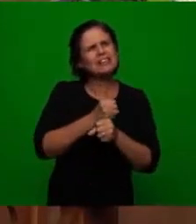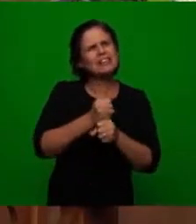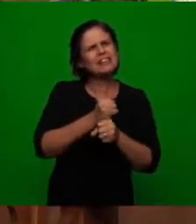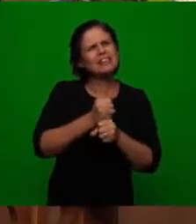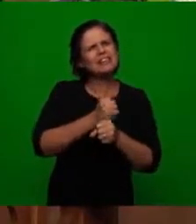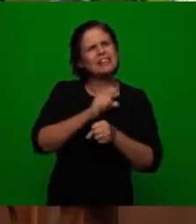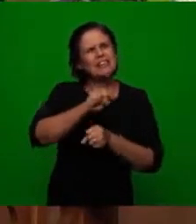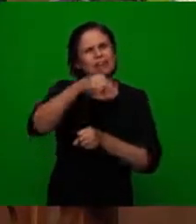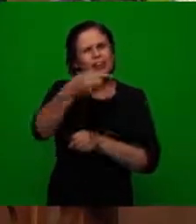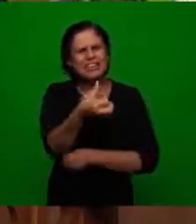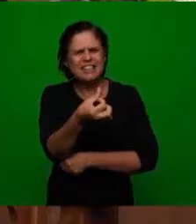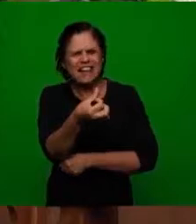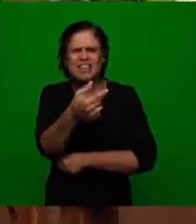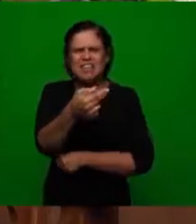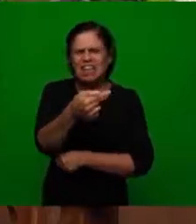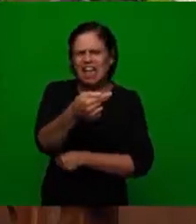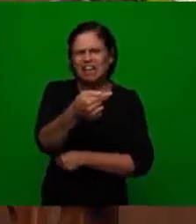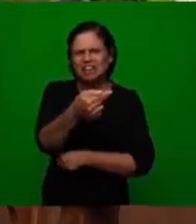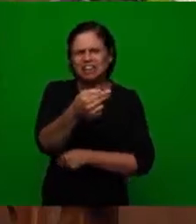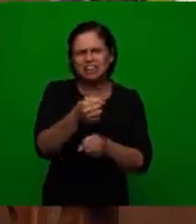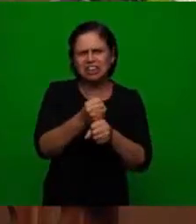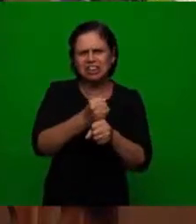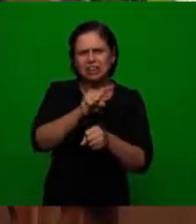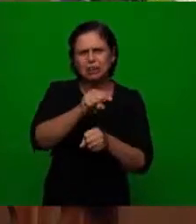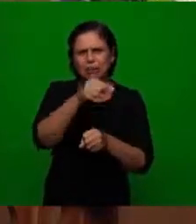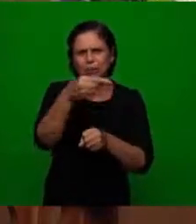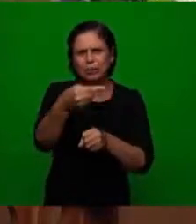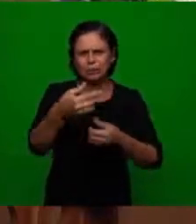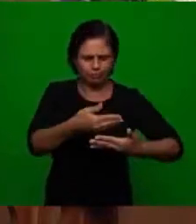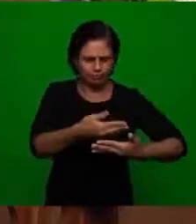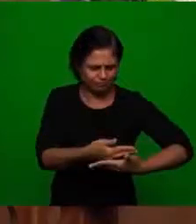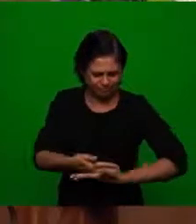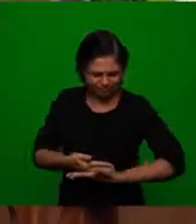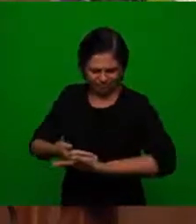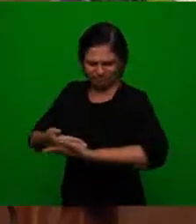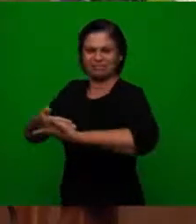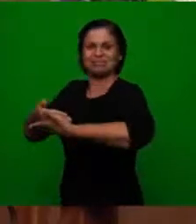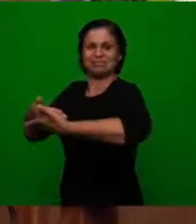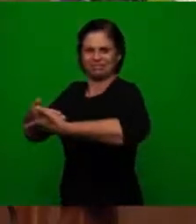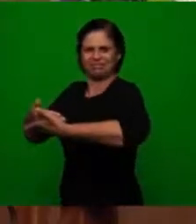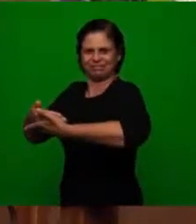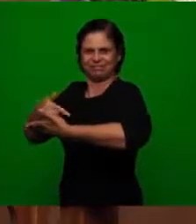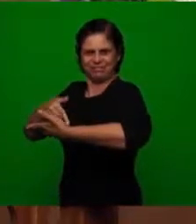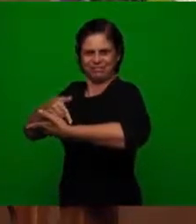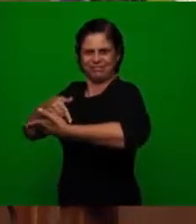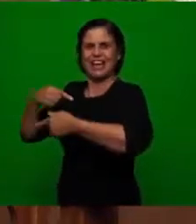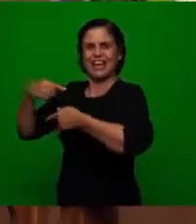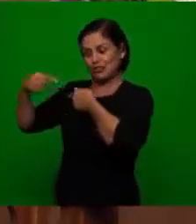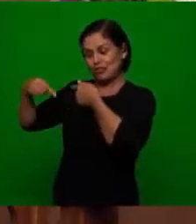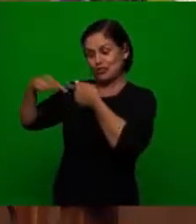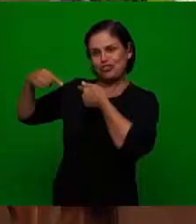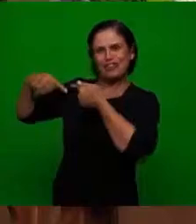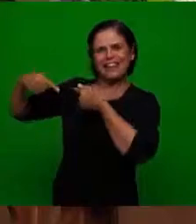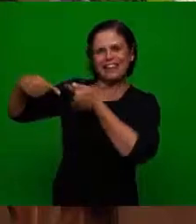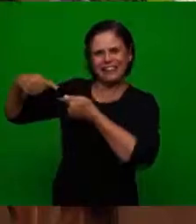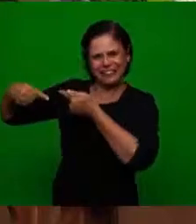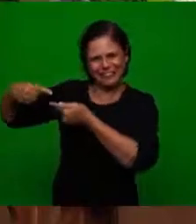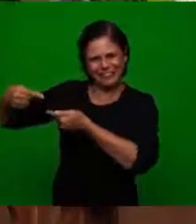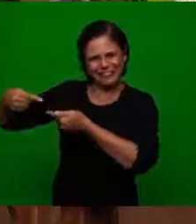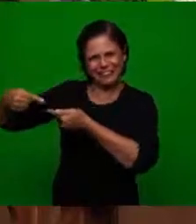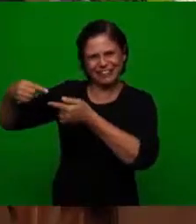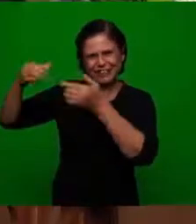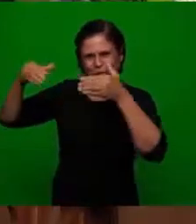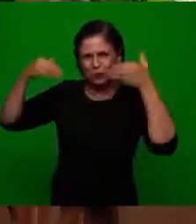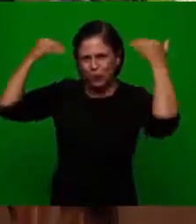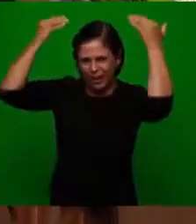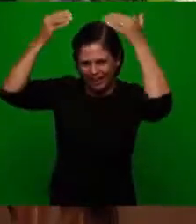few years, six, seven years later, the child was presented. And they said, this is the descendant. This